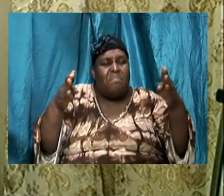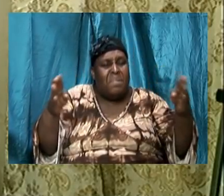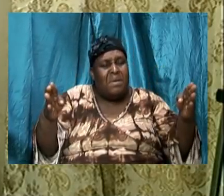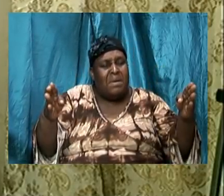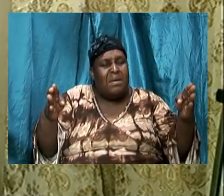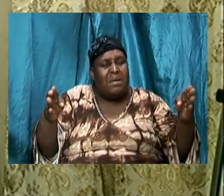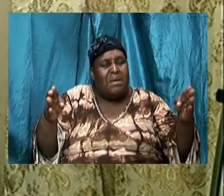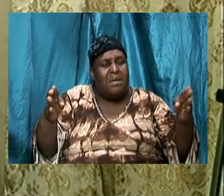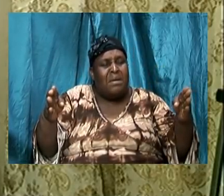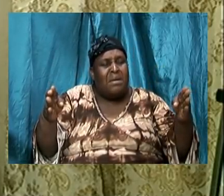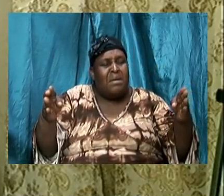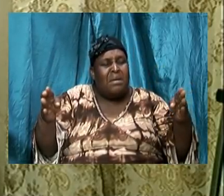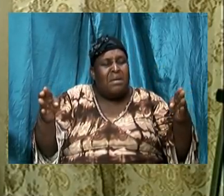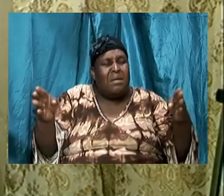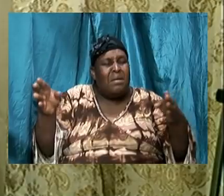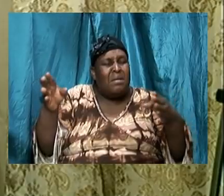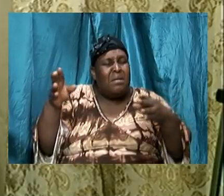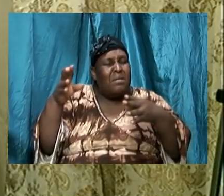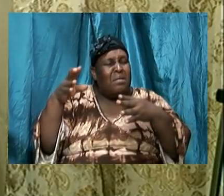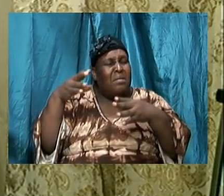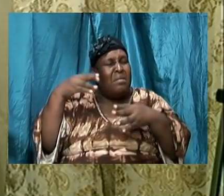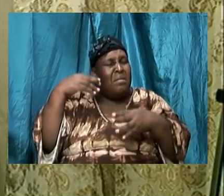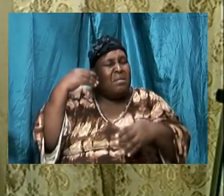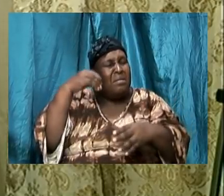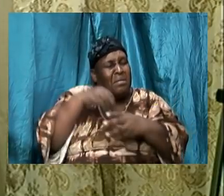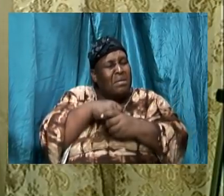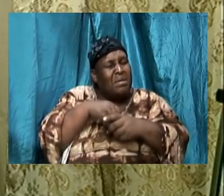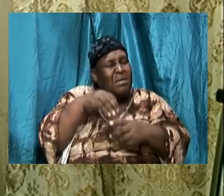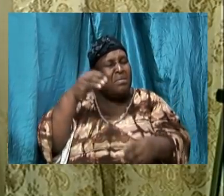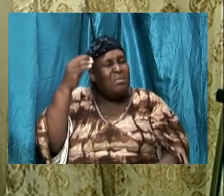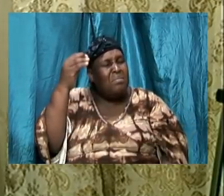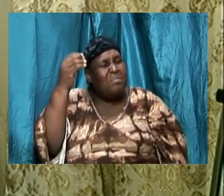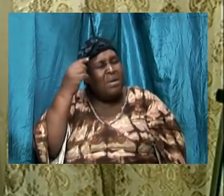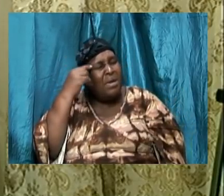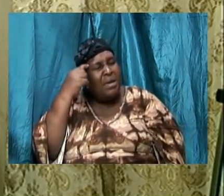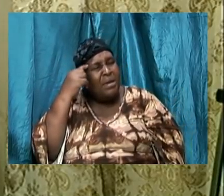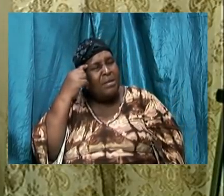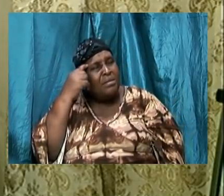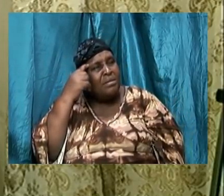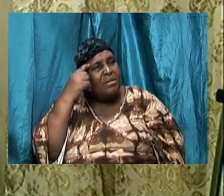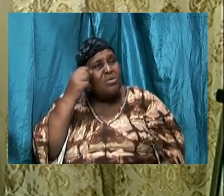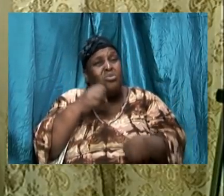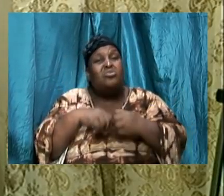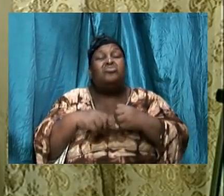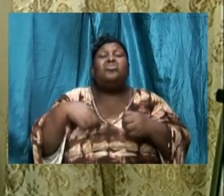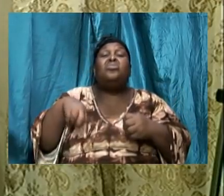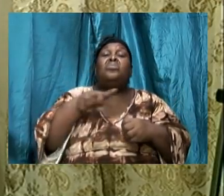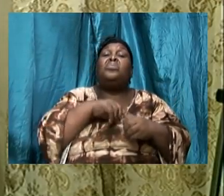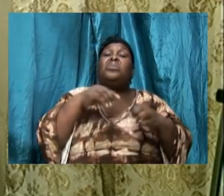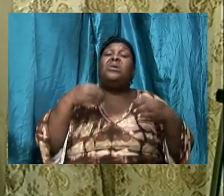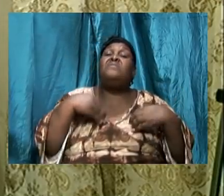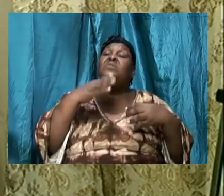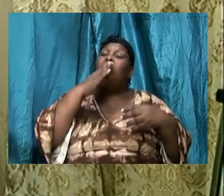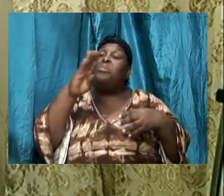Hence the reason that we must be very careful of the things that we constantly allow to flood into our